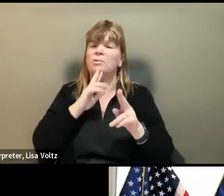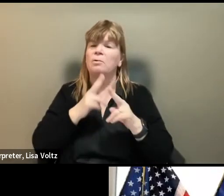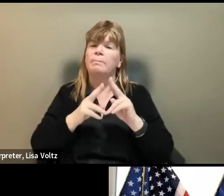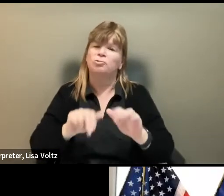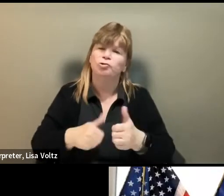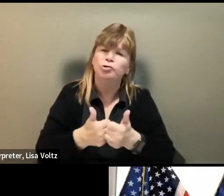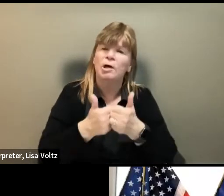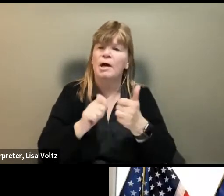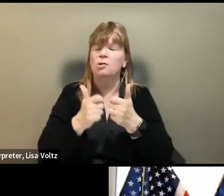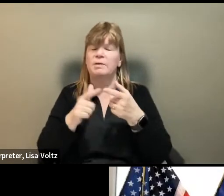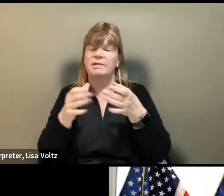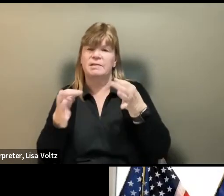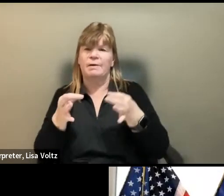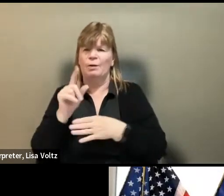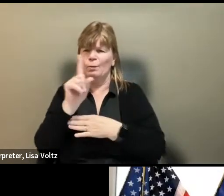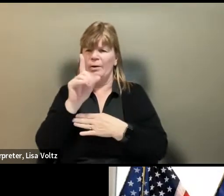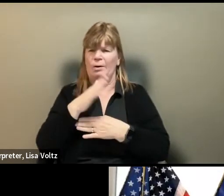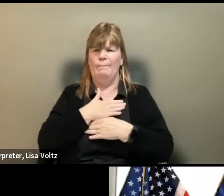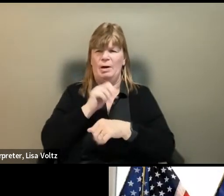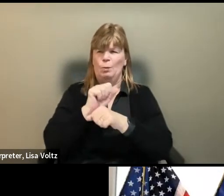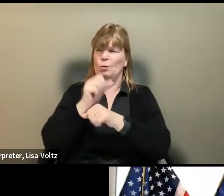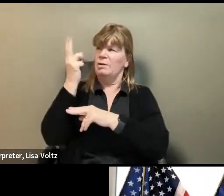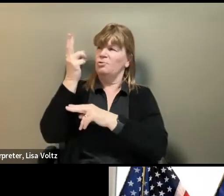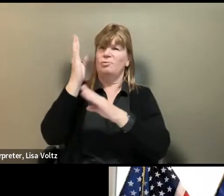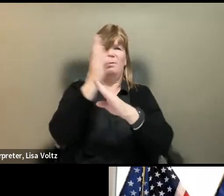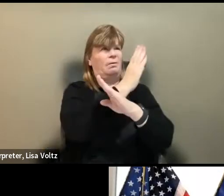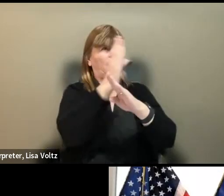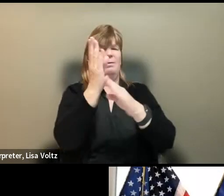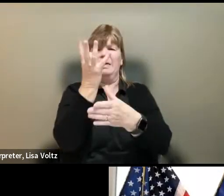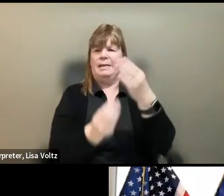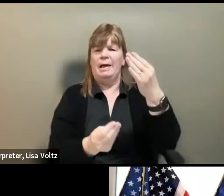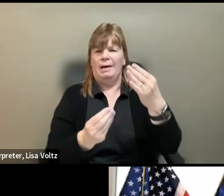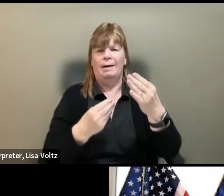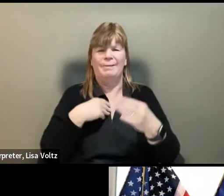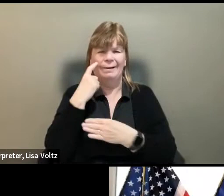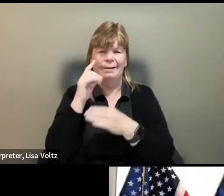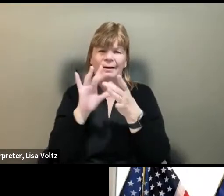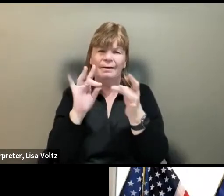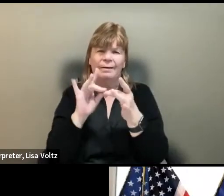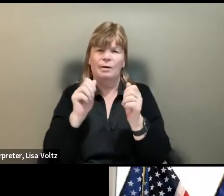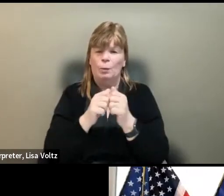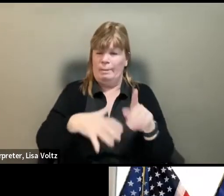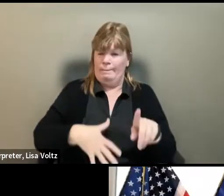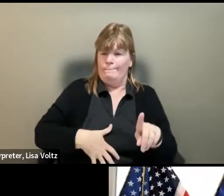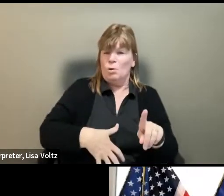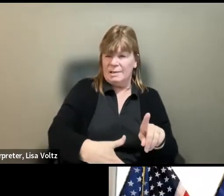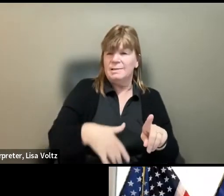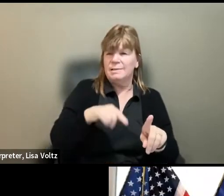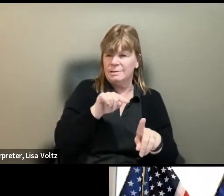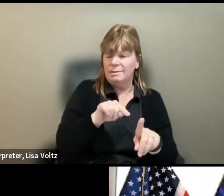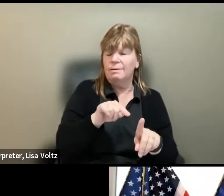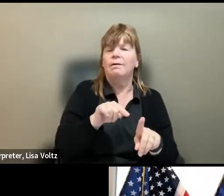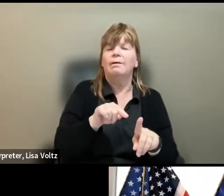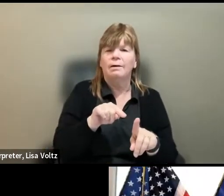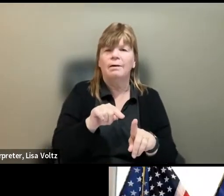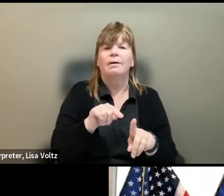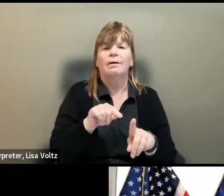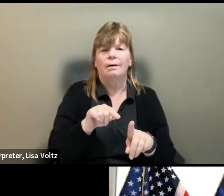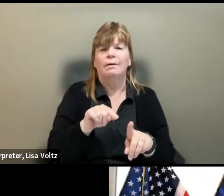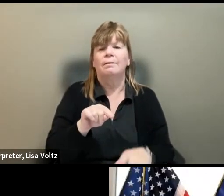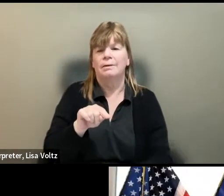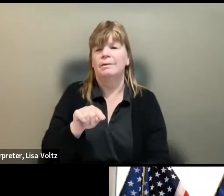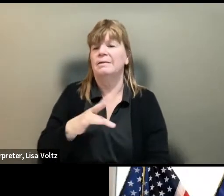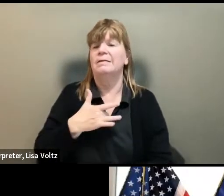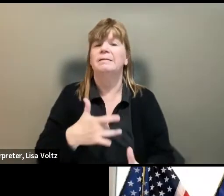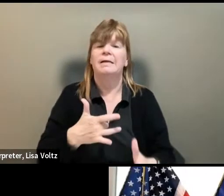explaining that resume gap is that, as I hinted at before, with pregnancy, or as I said, with pregnancy, it can often